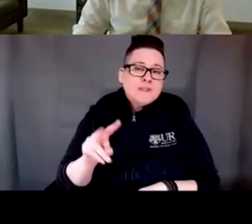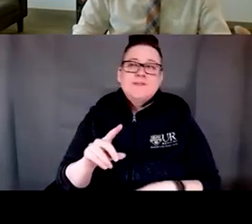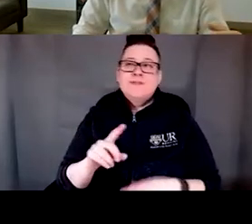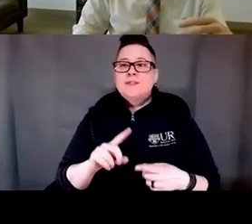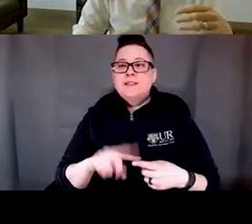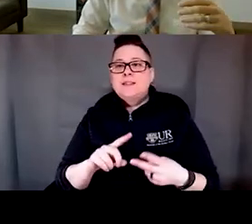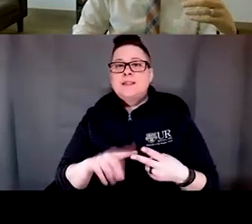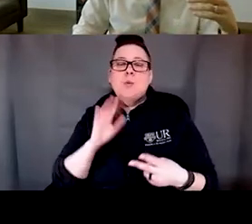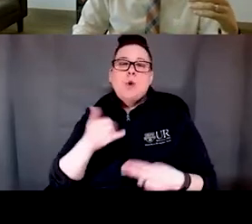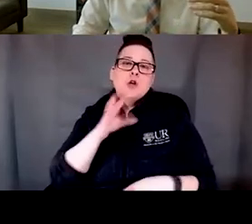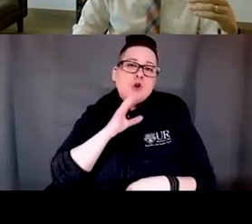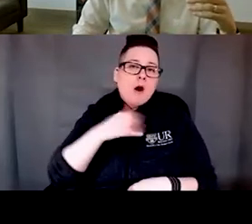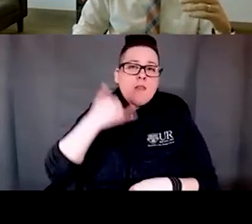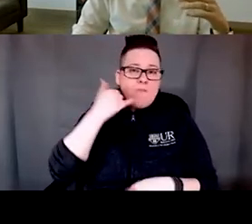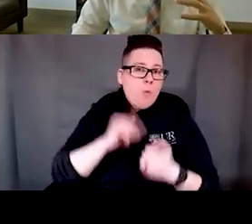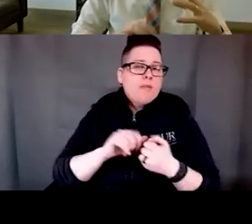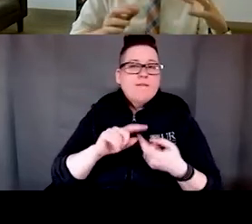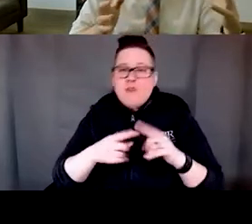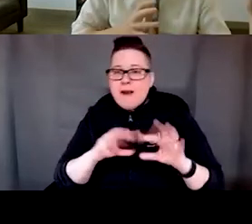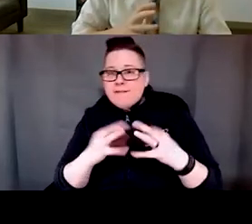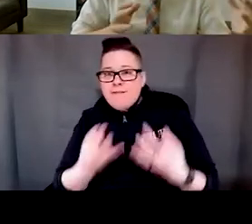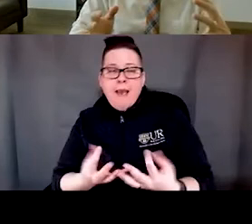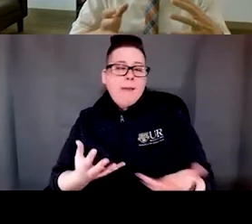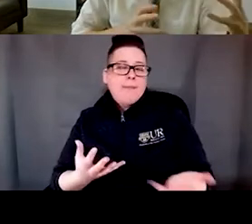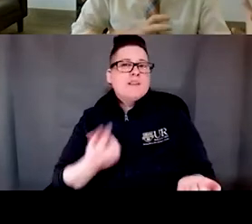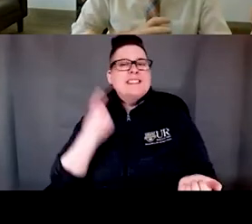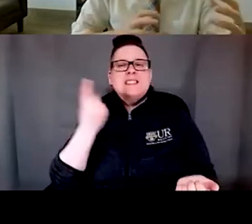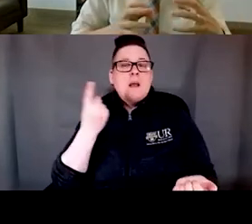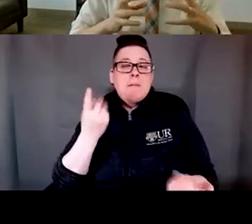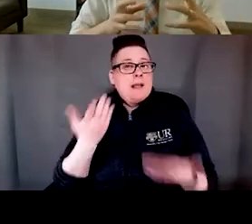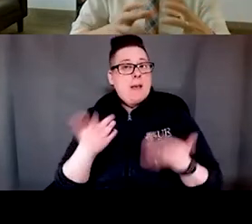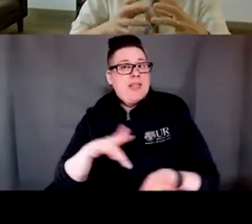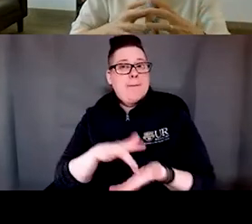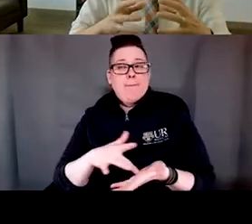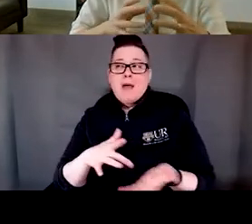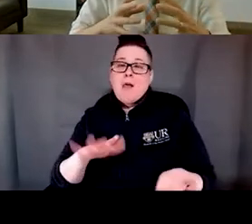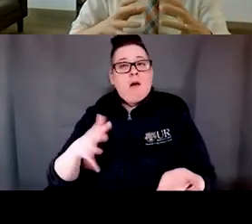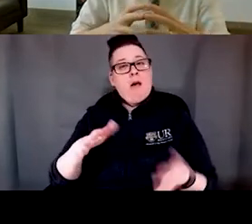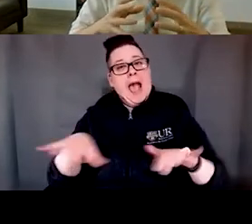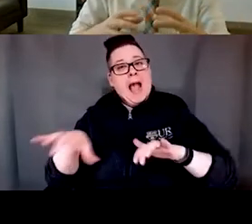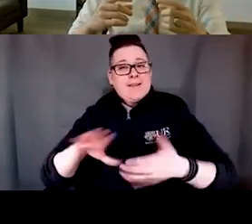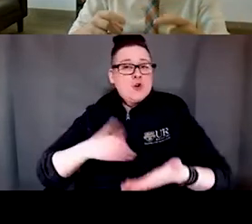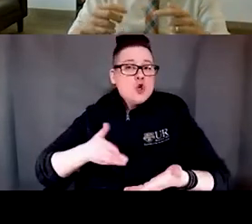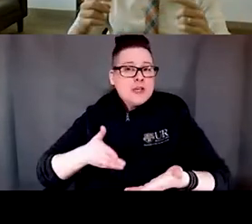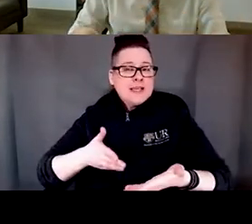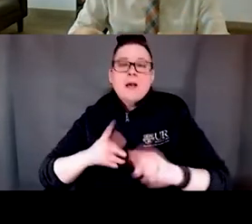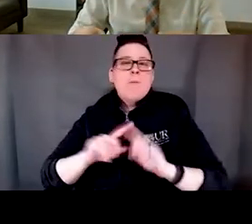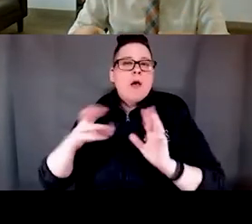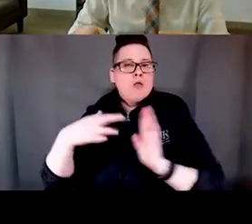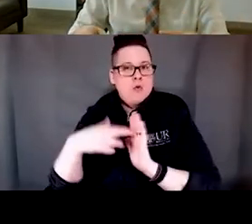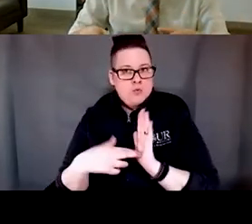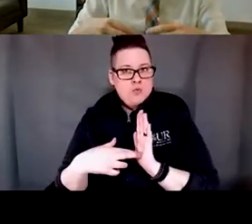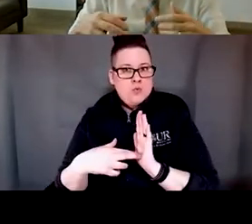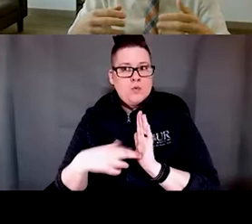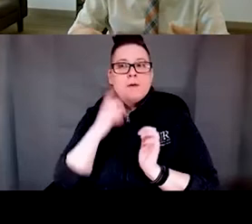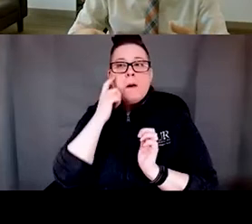talking on the telephone, you know, or something sort of in between like cooking. But the only rule that we have is that it has to be done by another